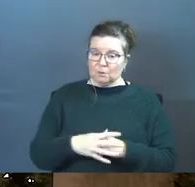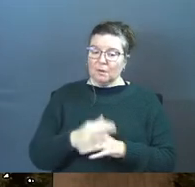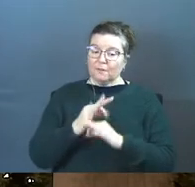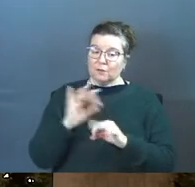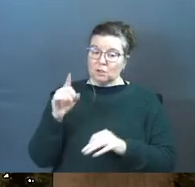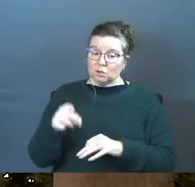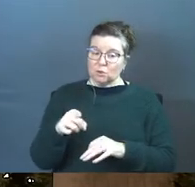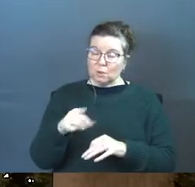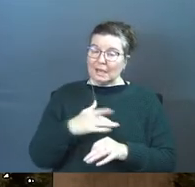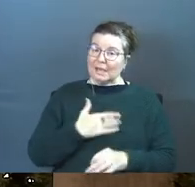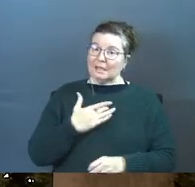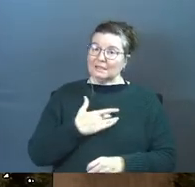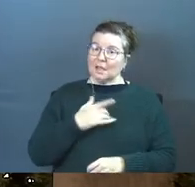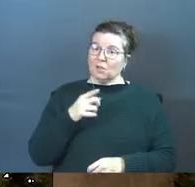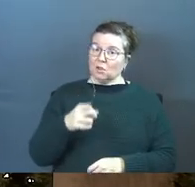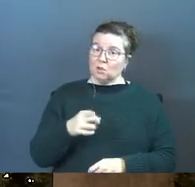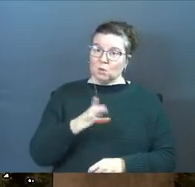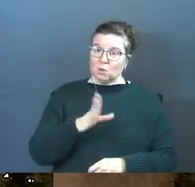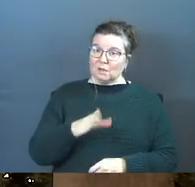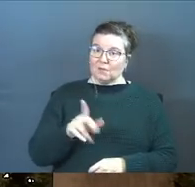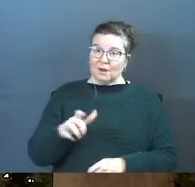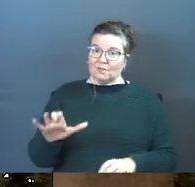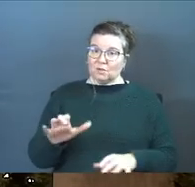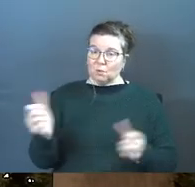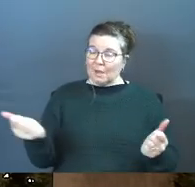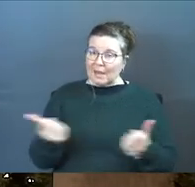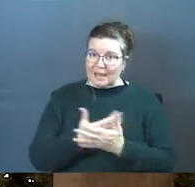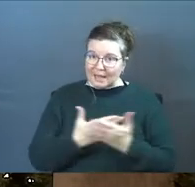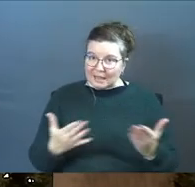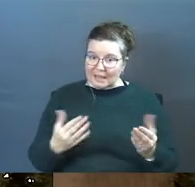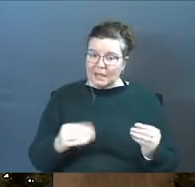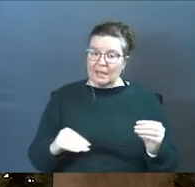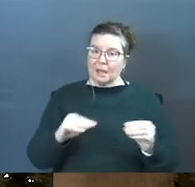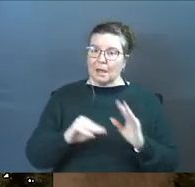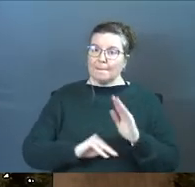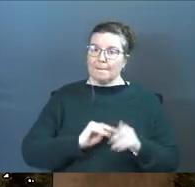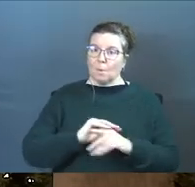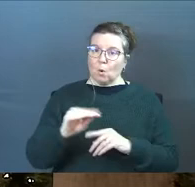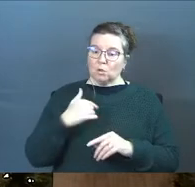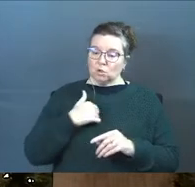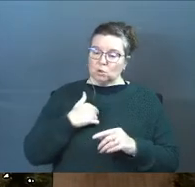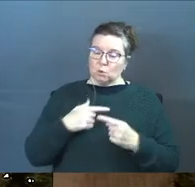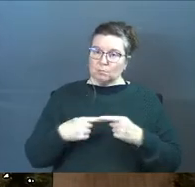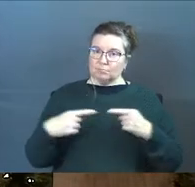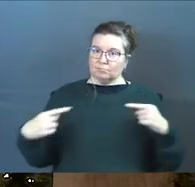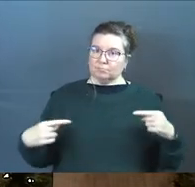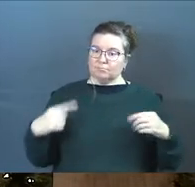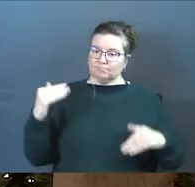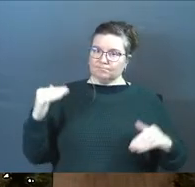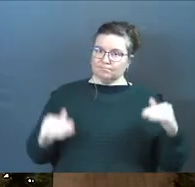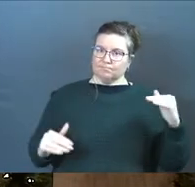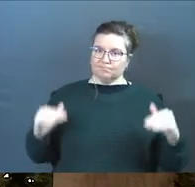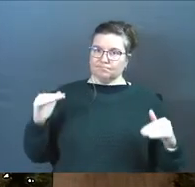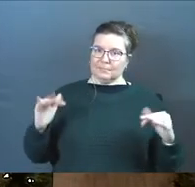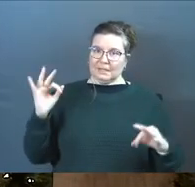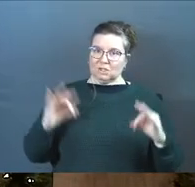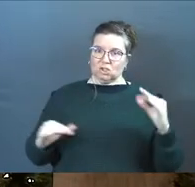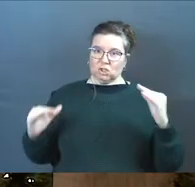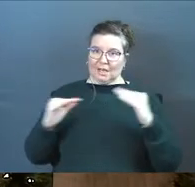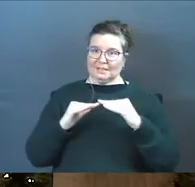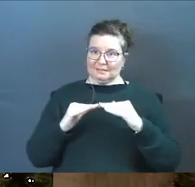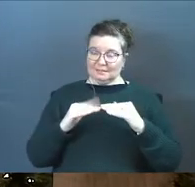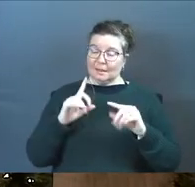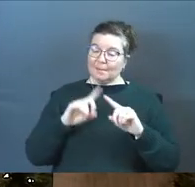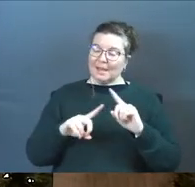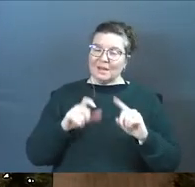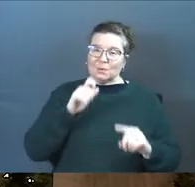Free to you in the sense that you never have to do anything morally to counterbalance the justice scales against you